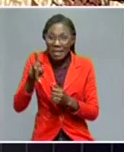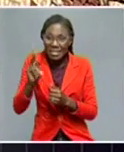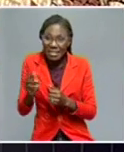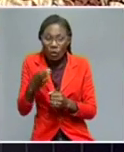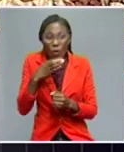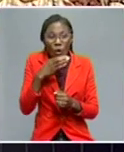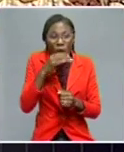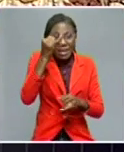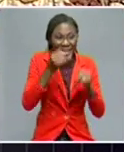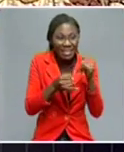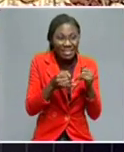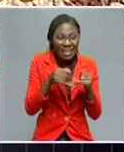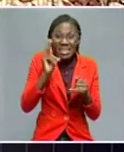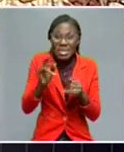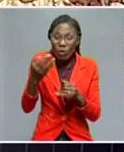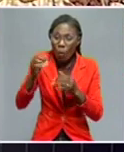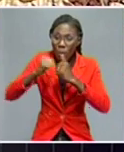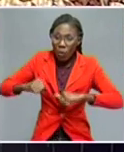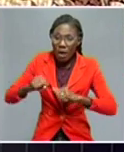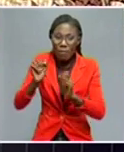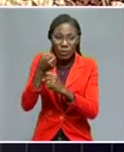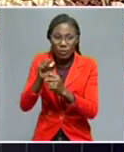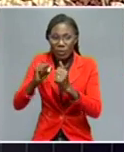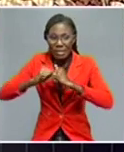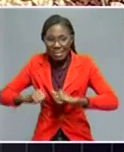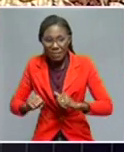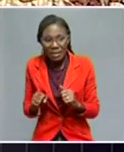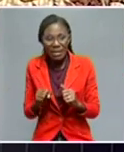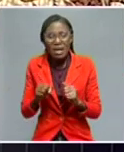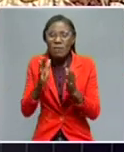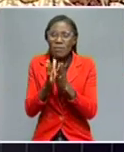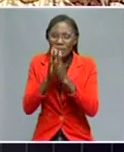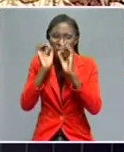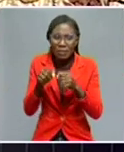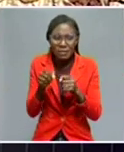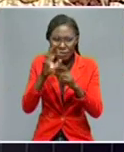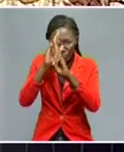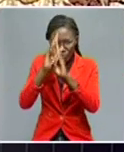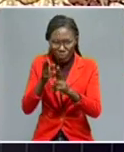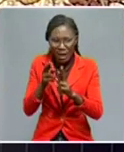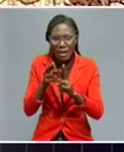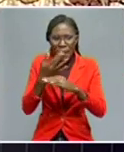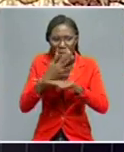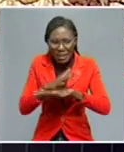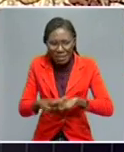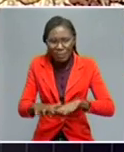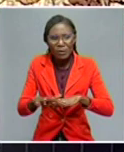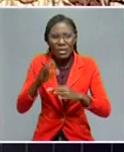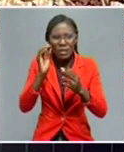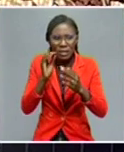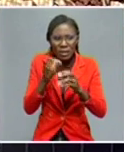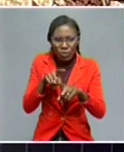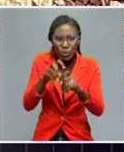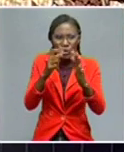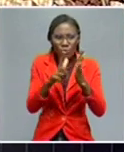should not be the determining factor. We must uphold the principle of peaceful coexistence